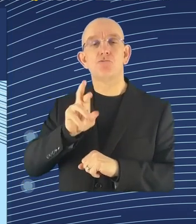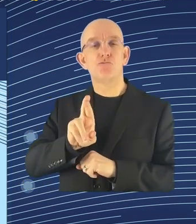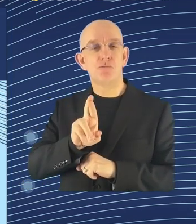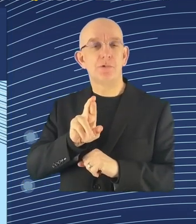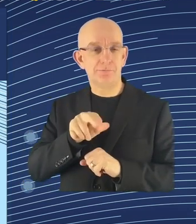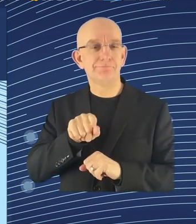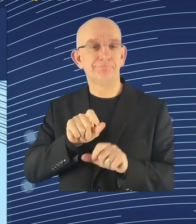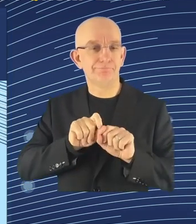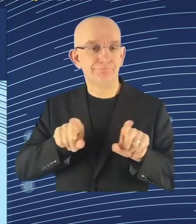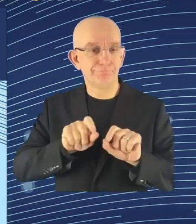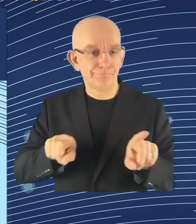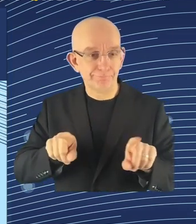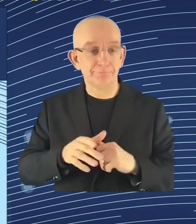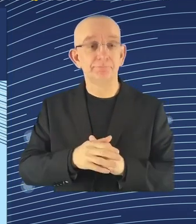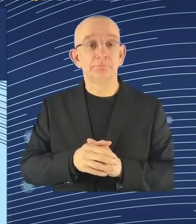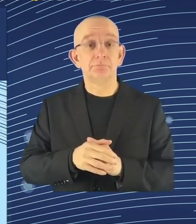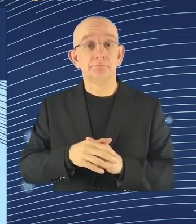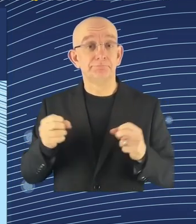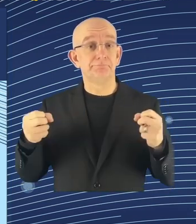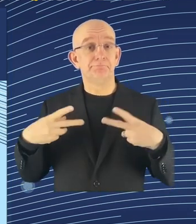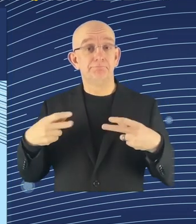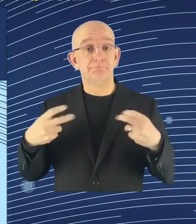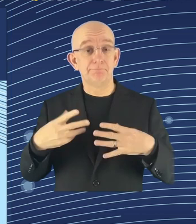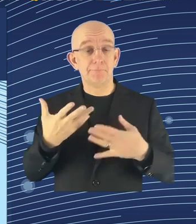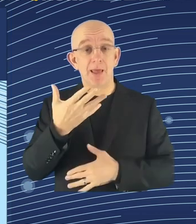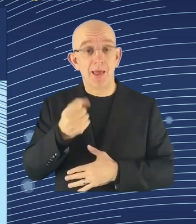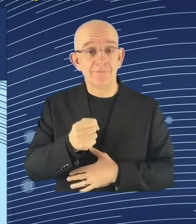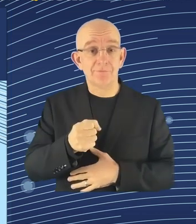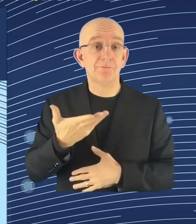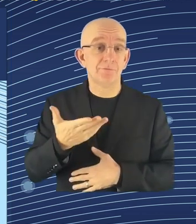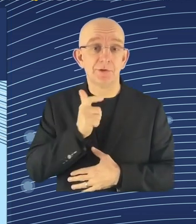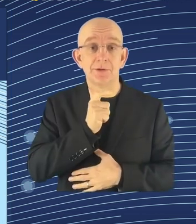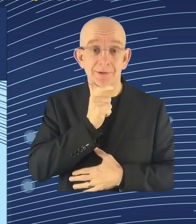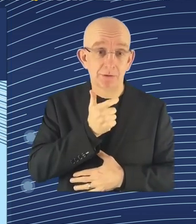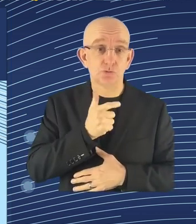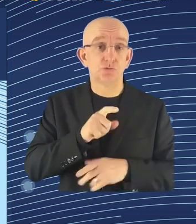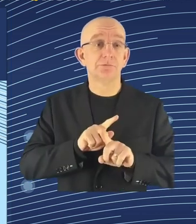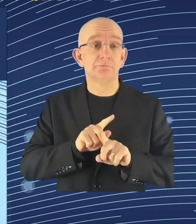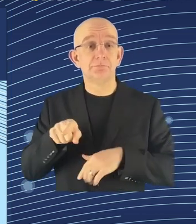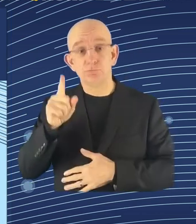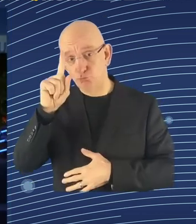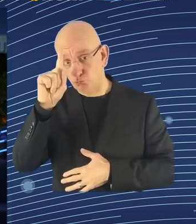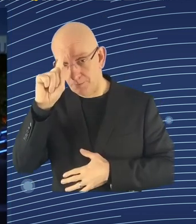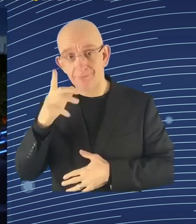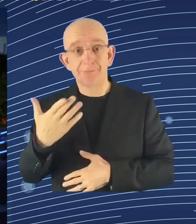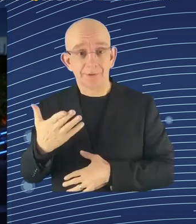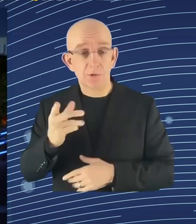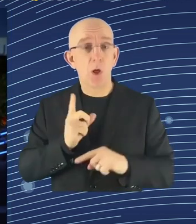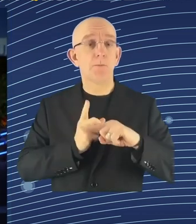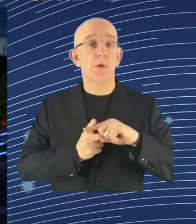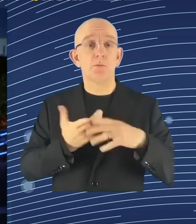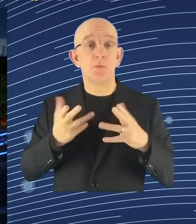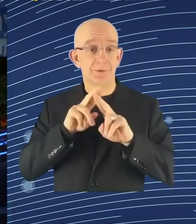do return the headsets upon leaving the room. This event is hybrid, so an audience from all over the world can join us,